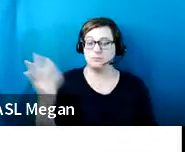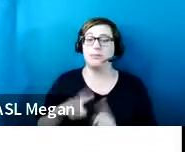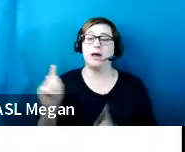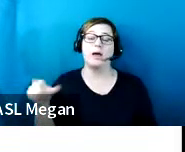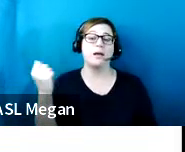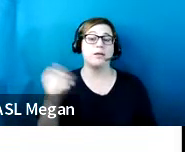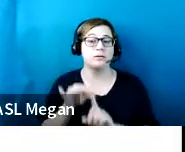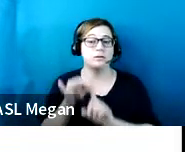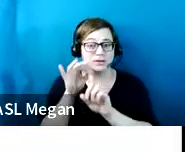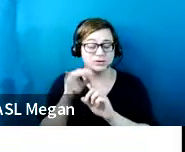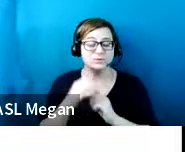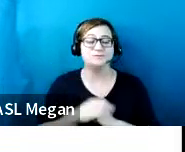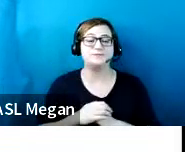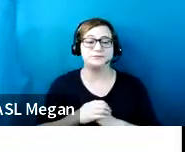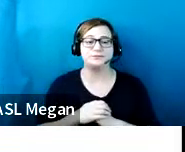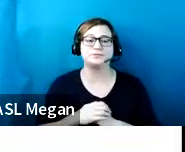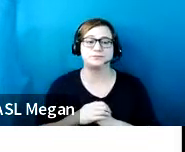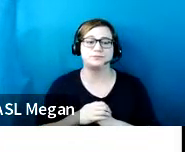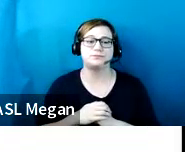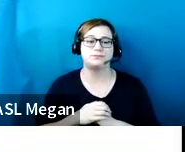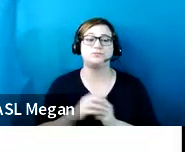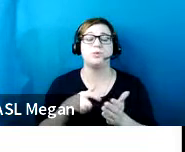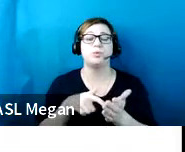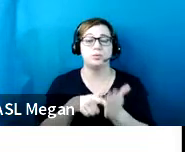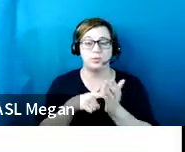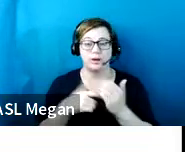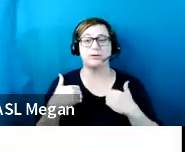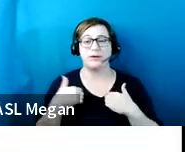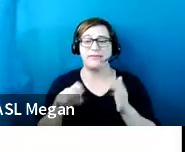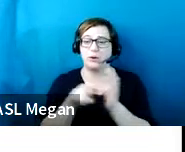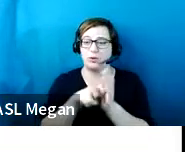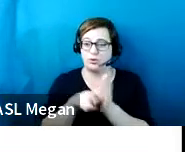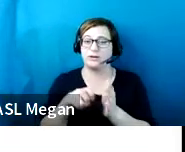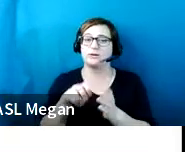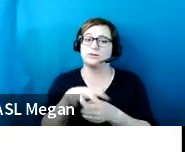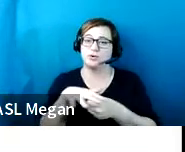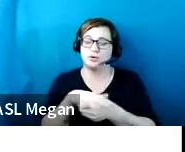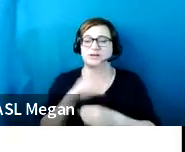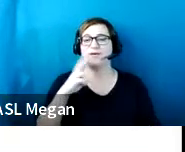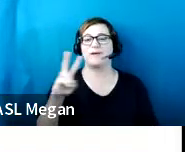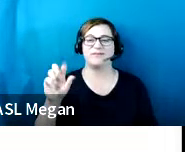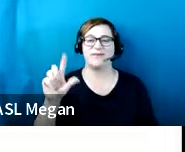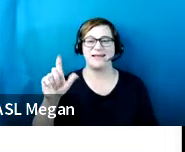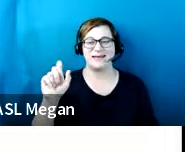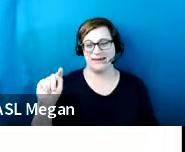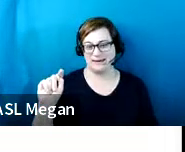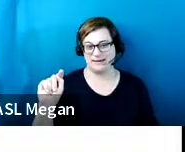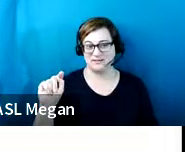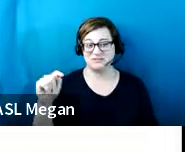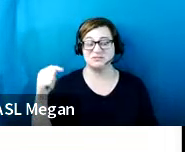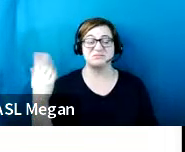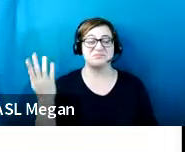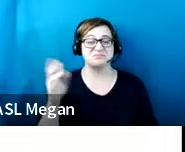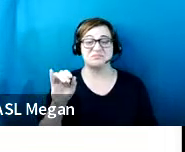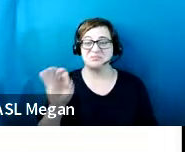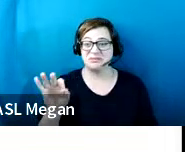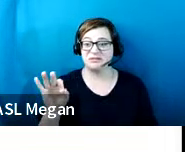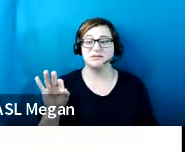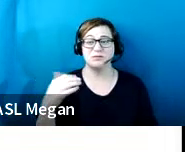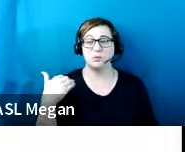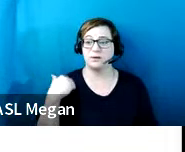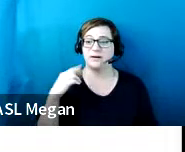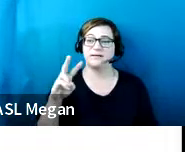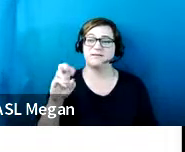where passenger loading zones are required is valet parking. So if you have valet parking,